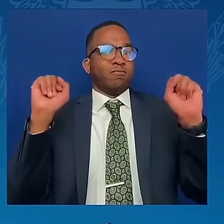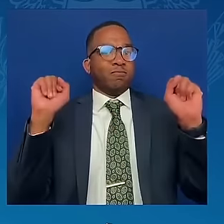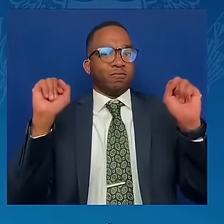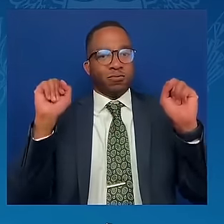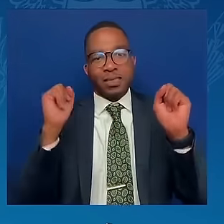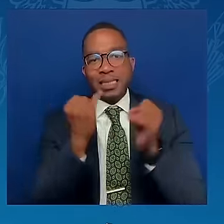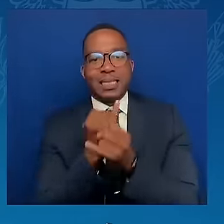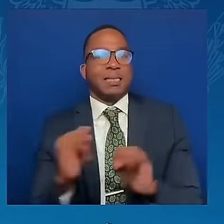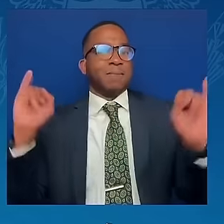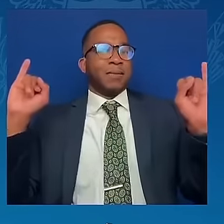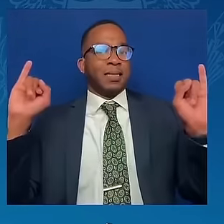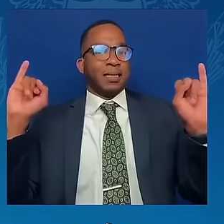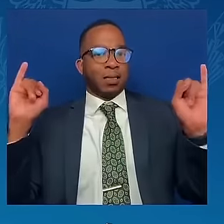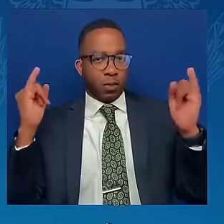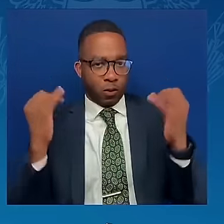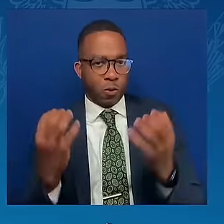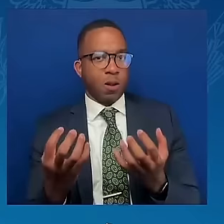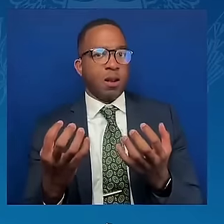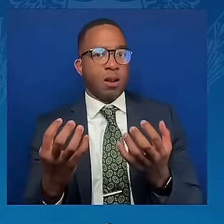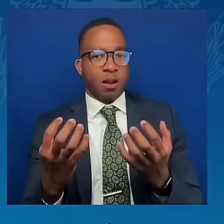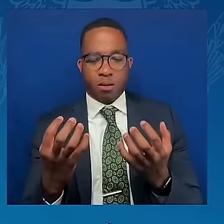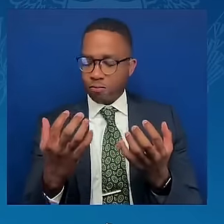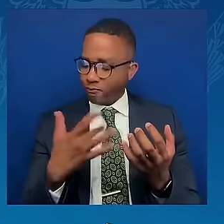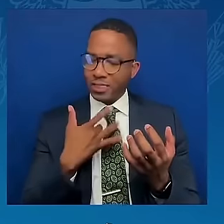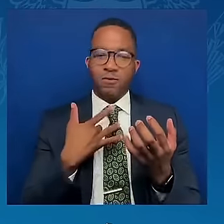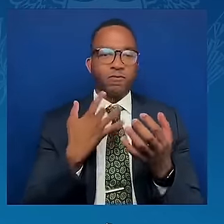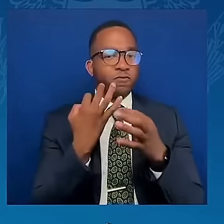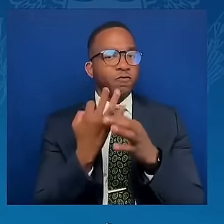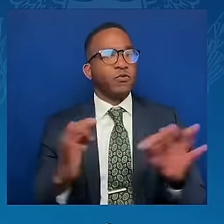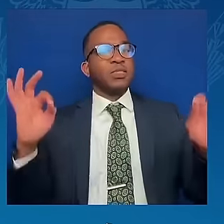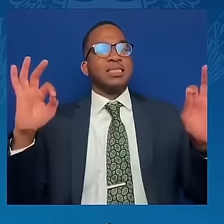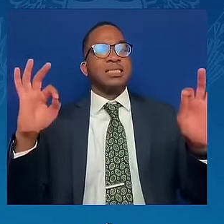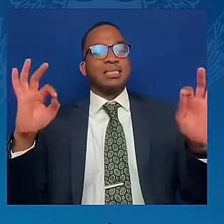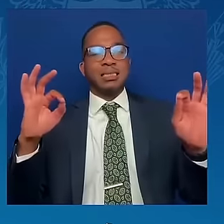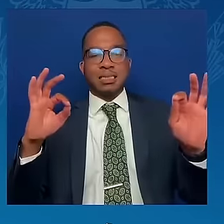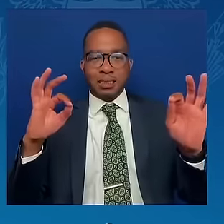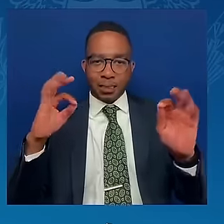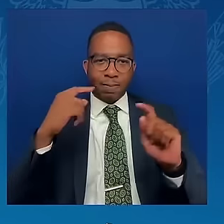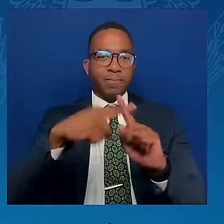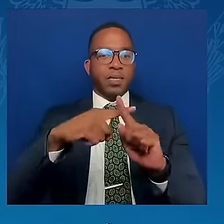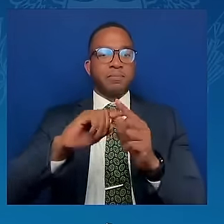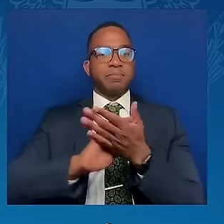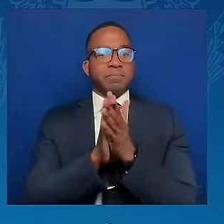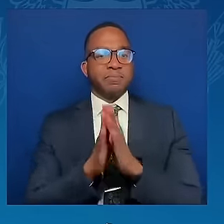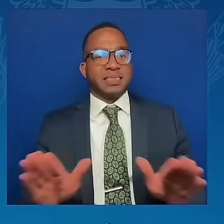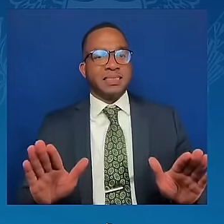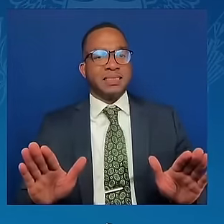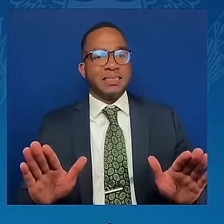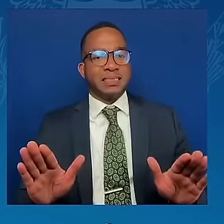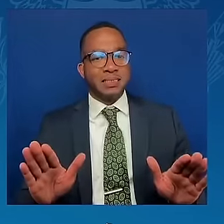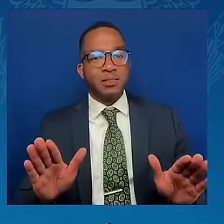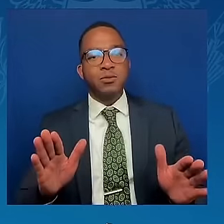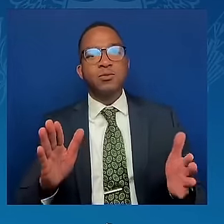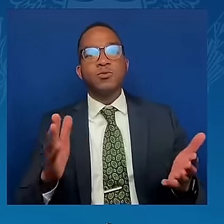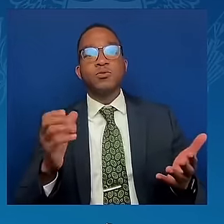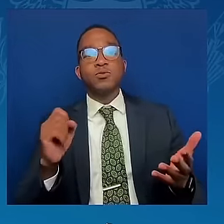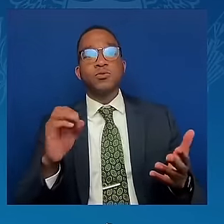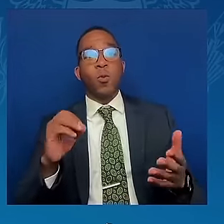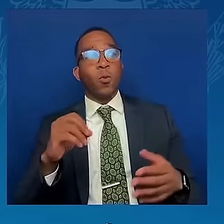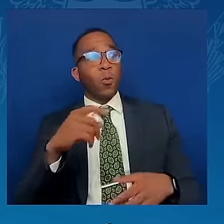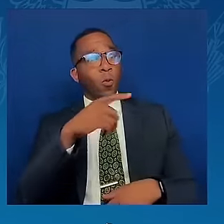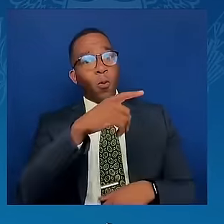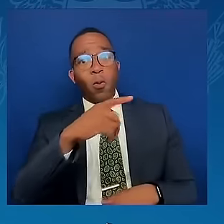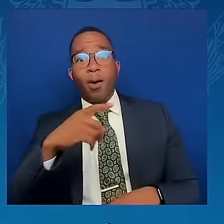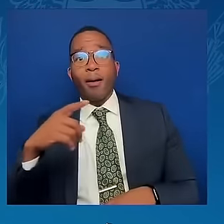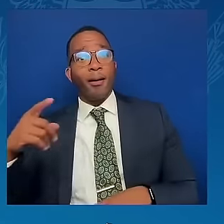in peace. They want the missiles to stop hitting their cities. They want to live free